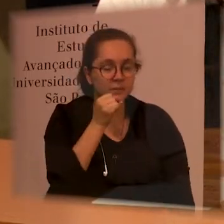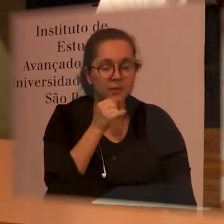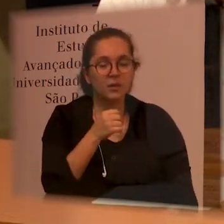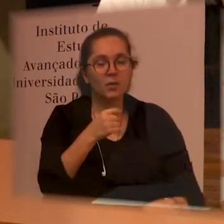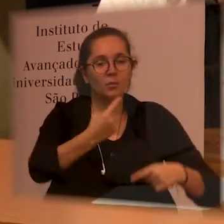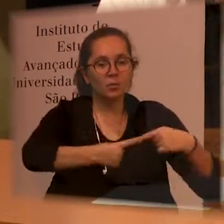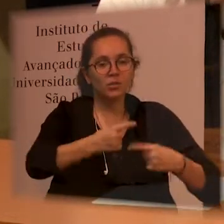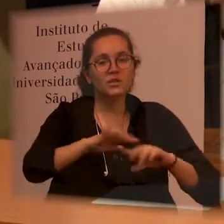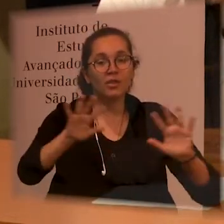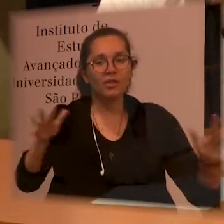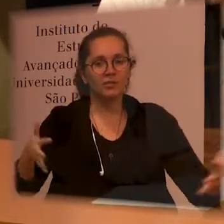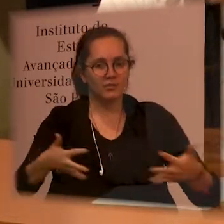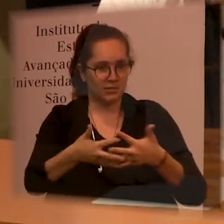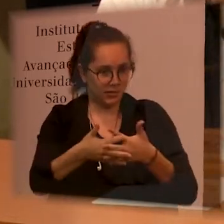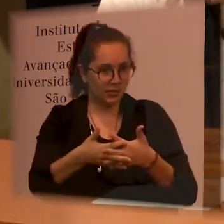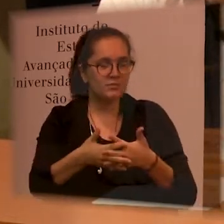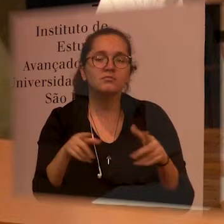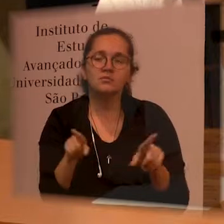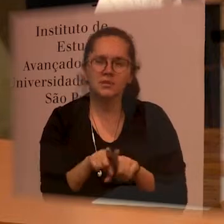would eventually give up